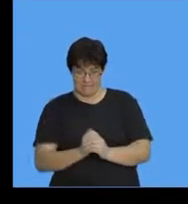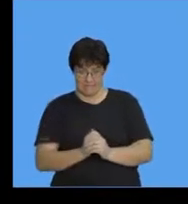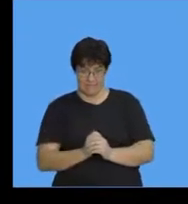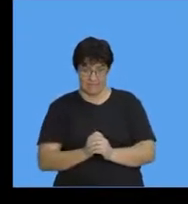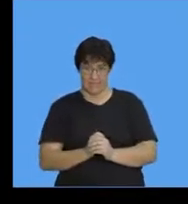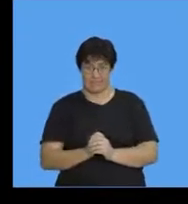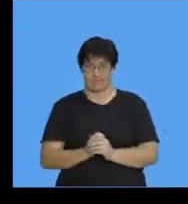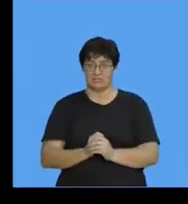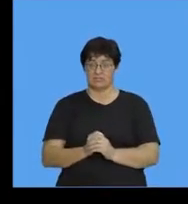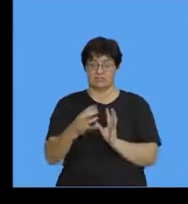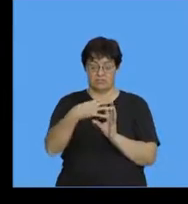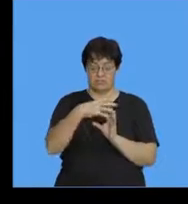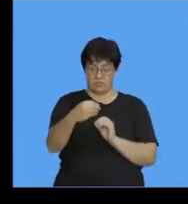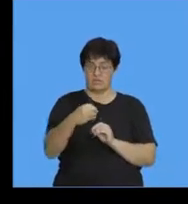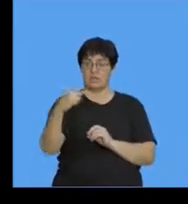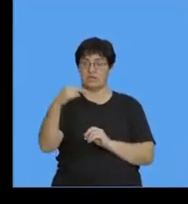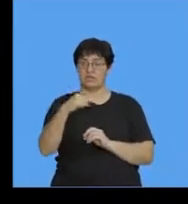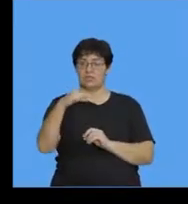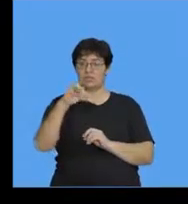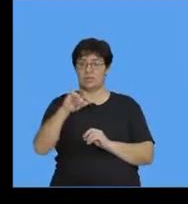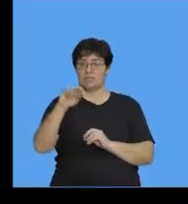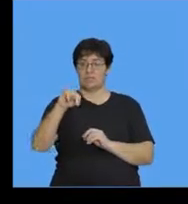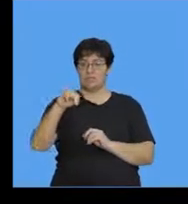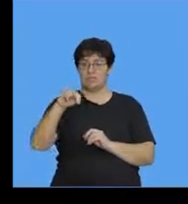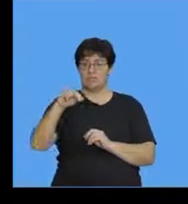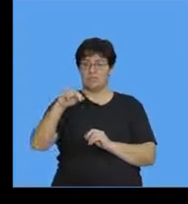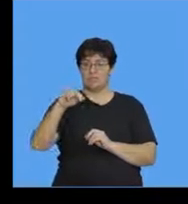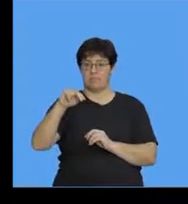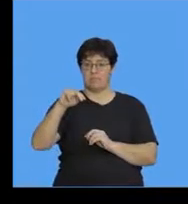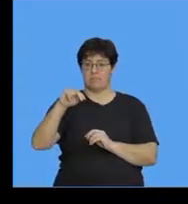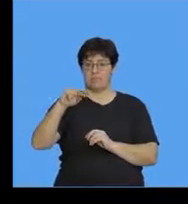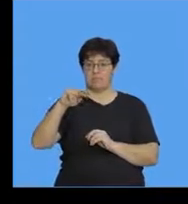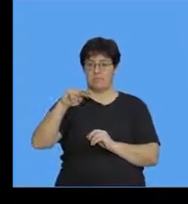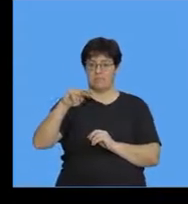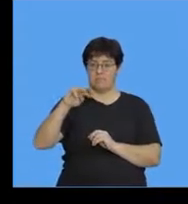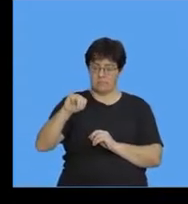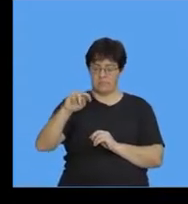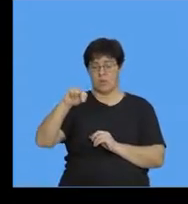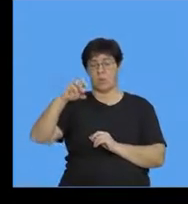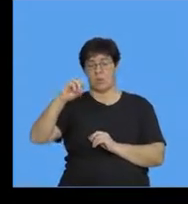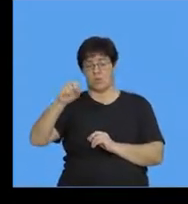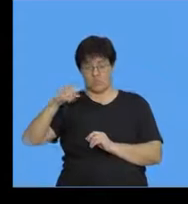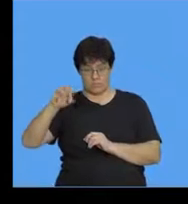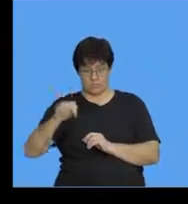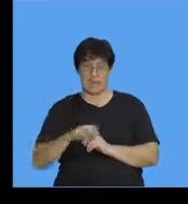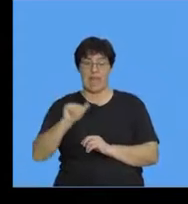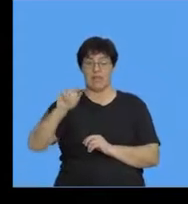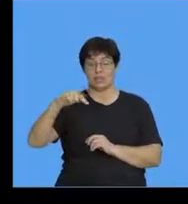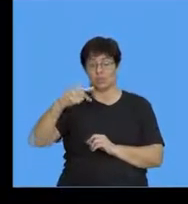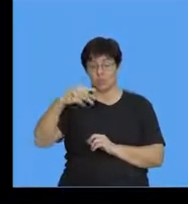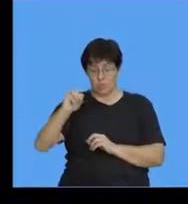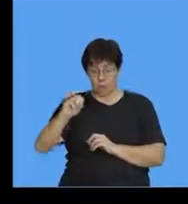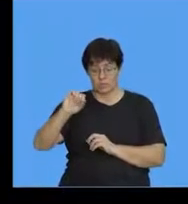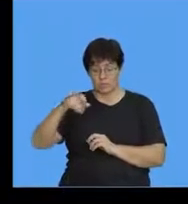these these are going to be the gymnosperms they're the one characterized by cones angiosperms are characterized